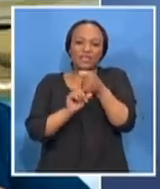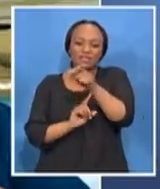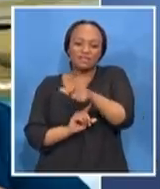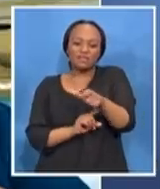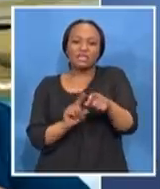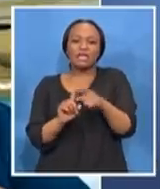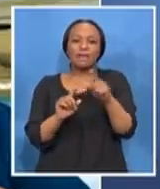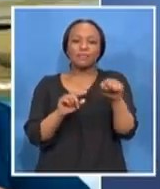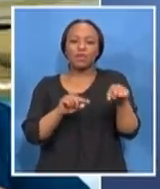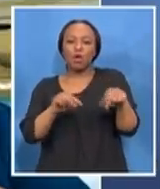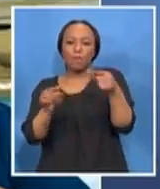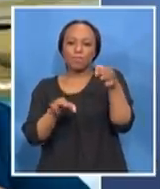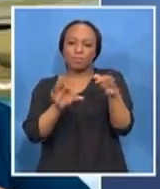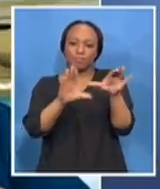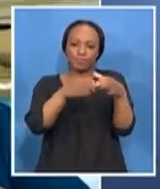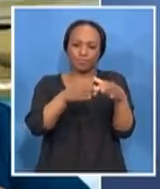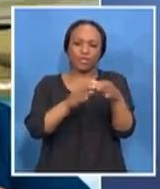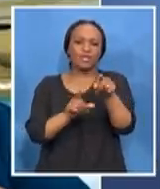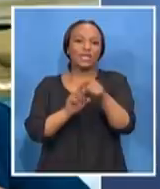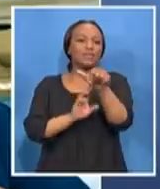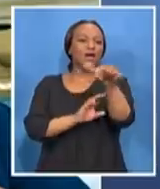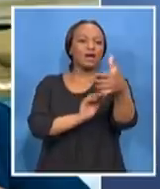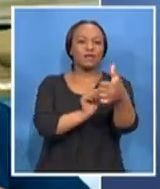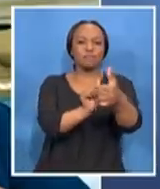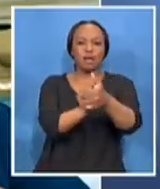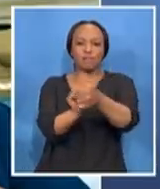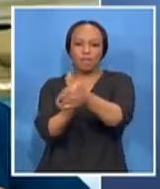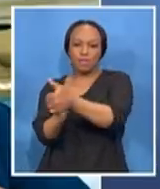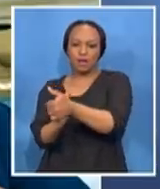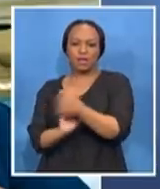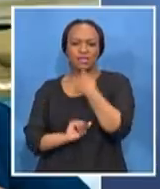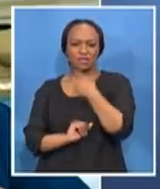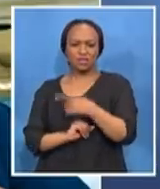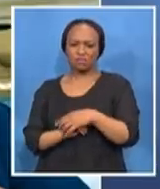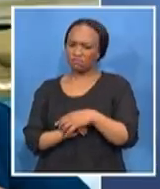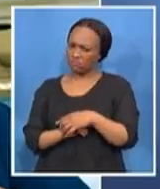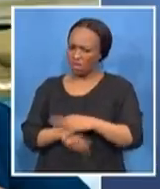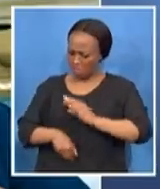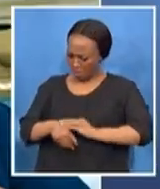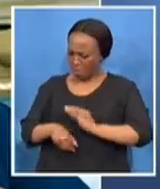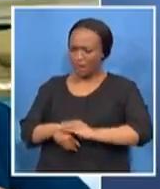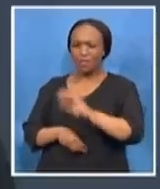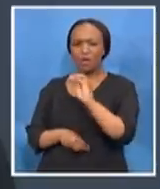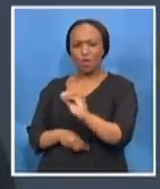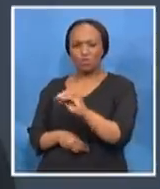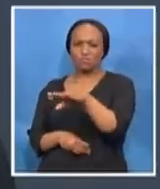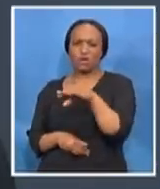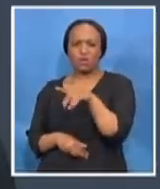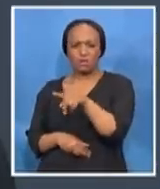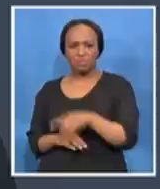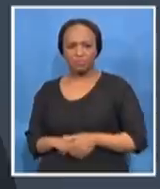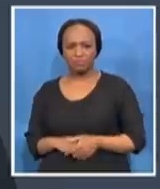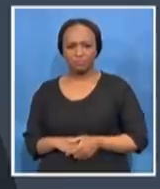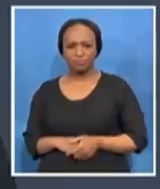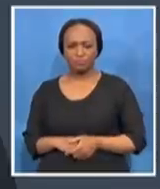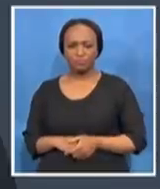other stakeholders who are saying that there are problems in Zimbabwe. So are we expecting the ANC